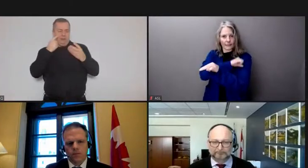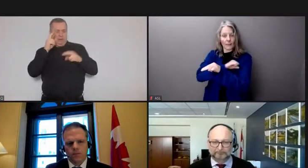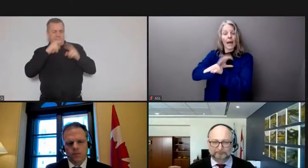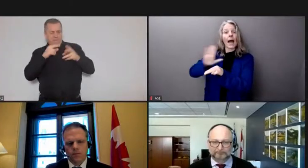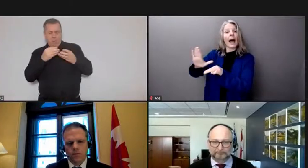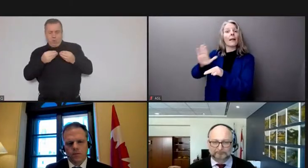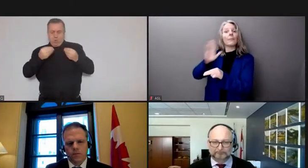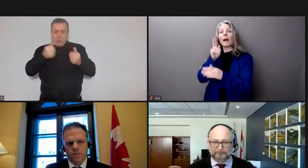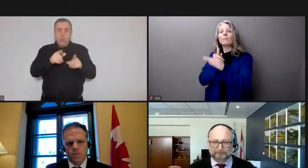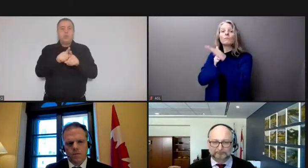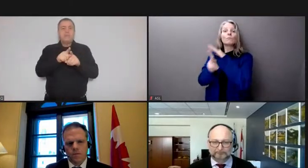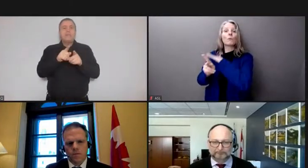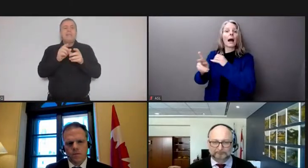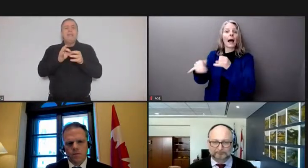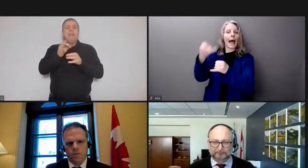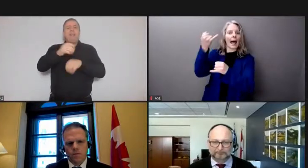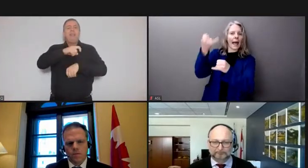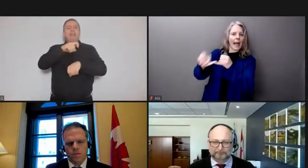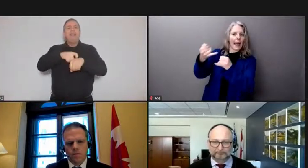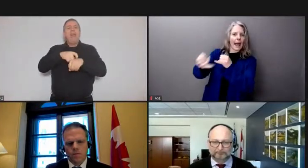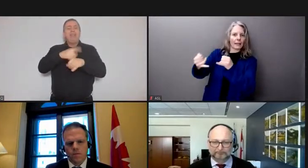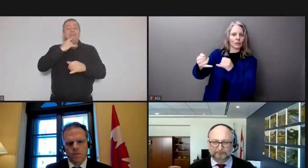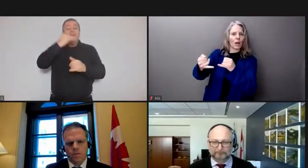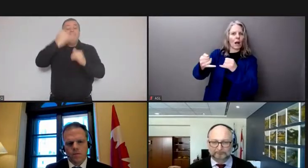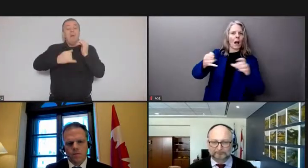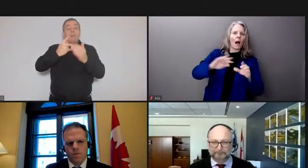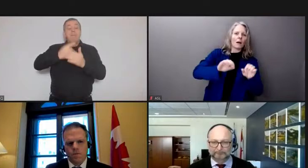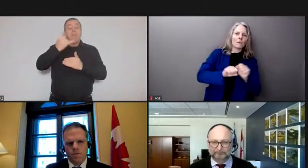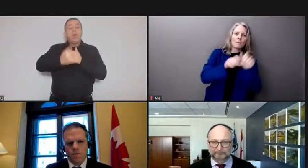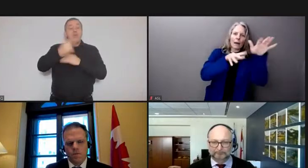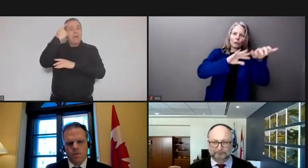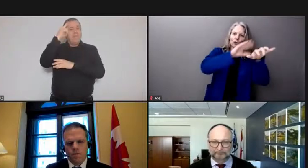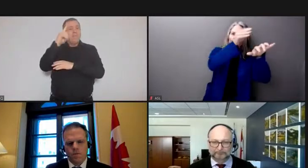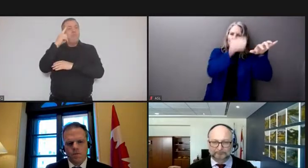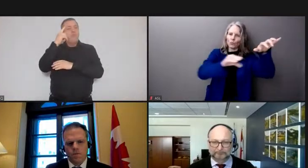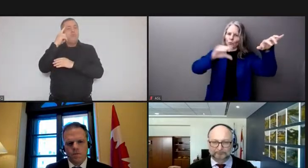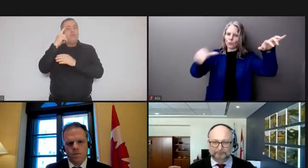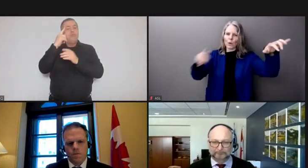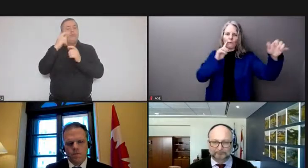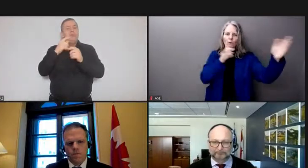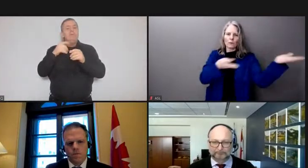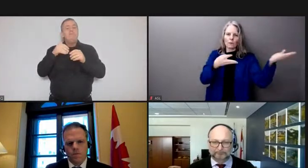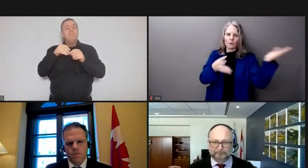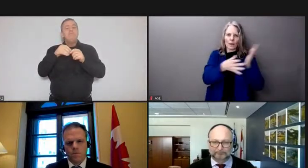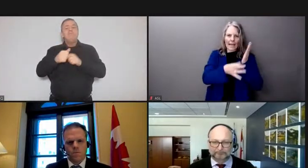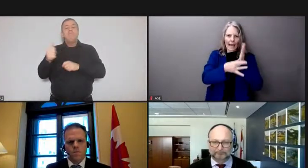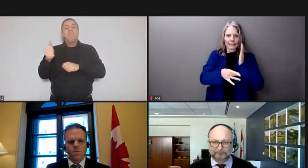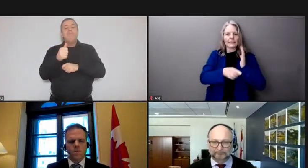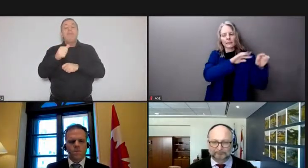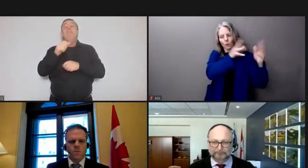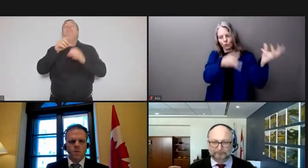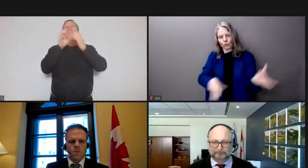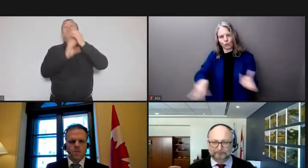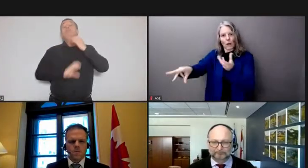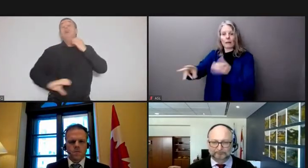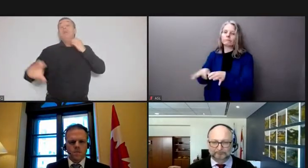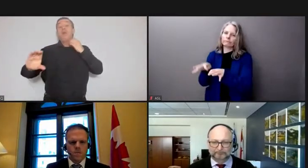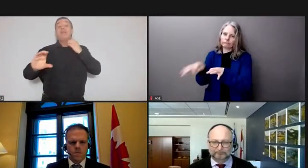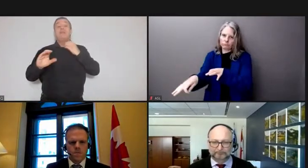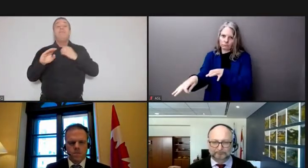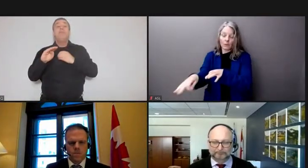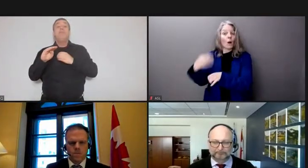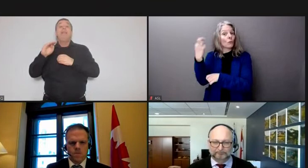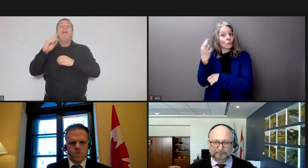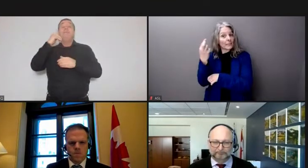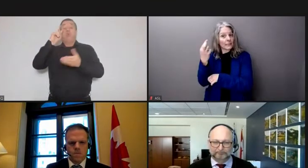trans mountain expansion project to the third quarter of 2023 reason cited include the pandemic